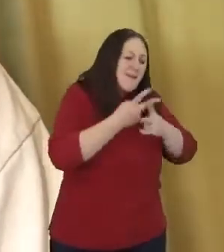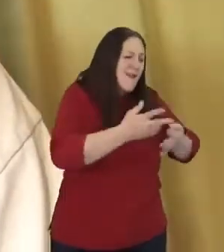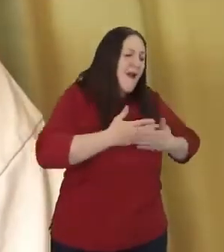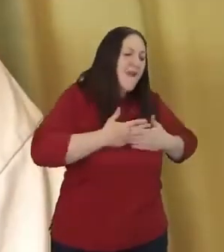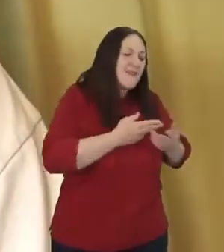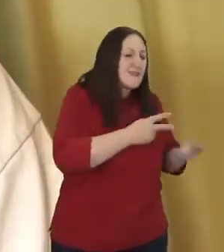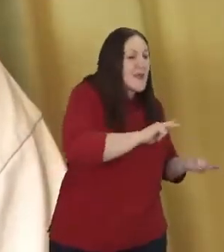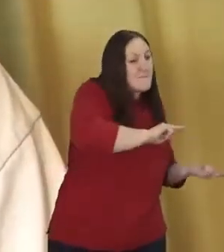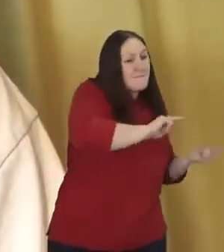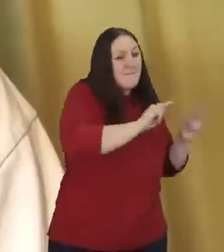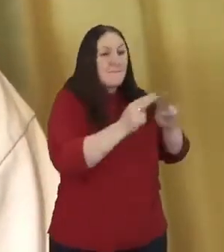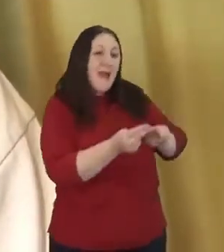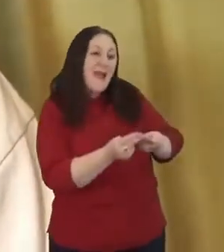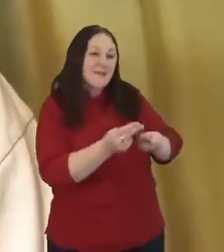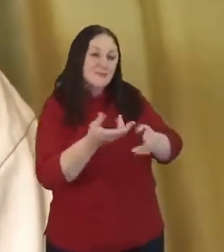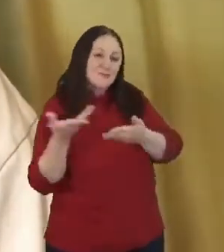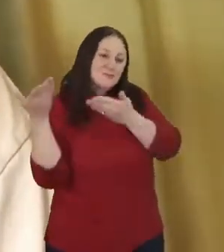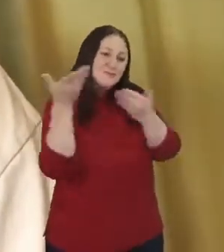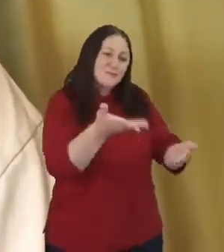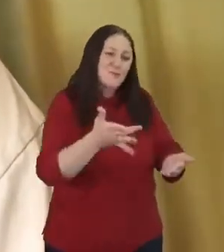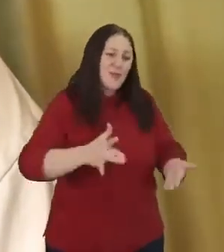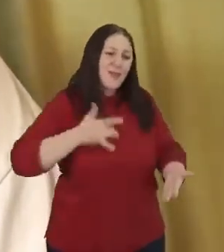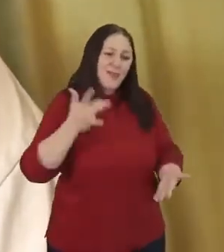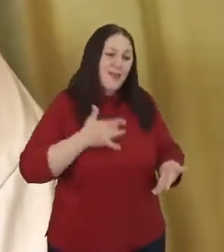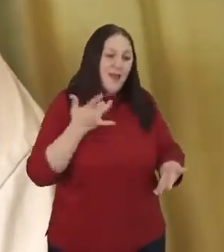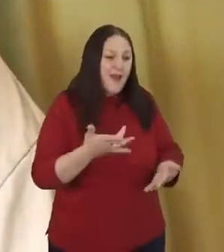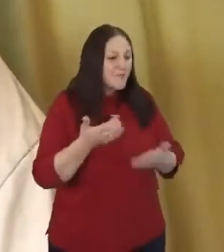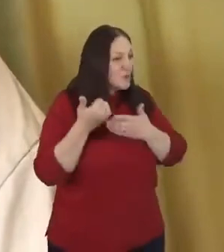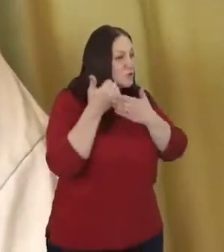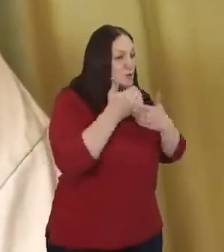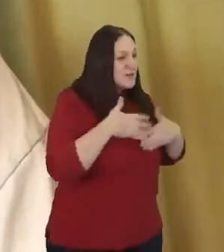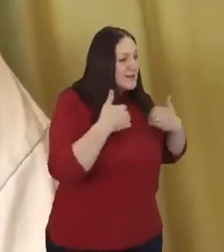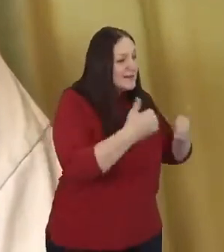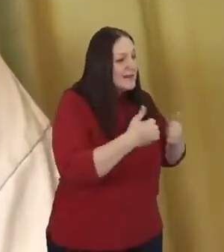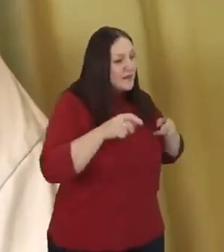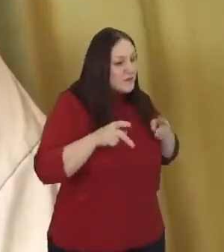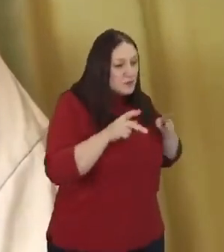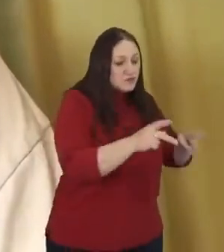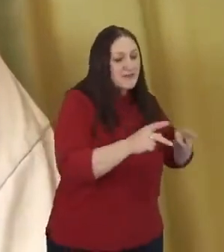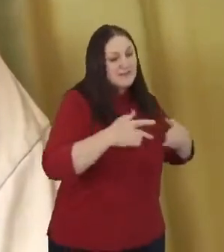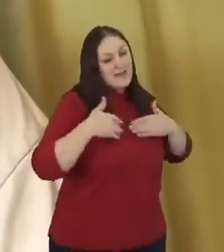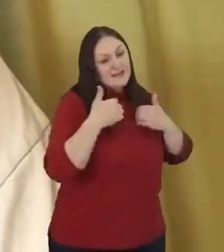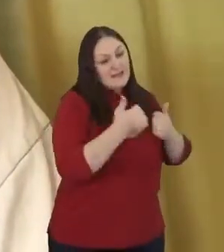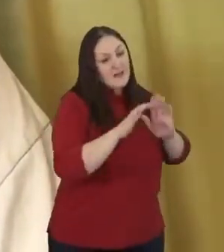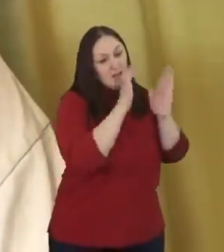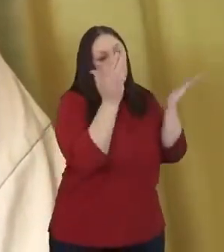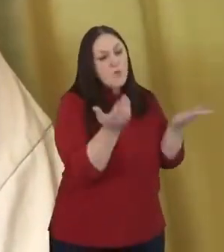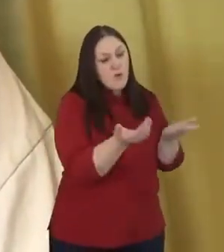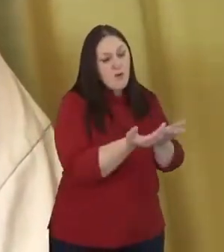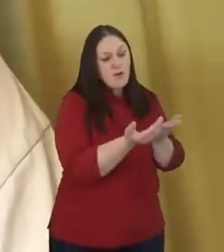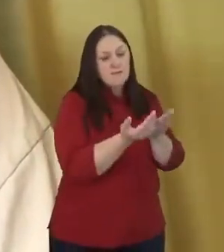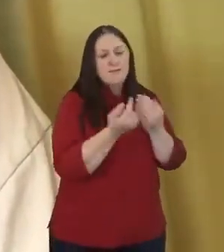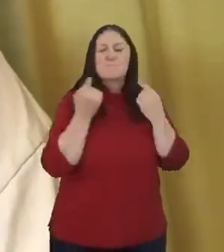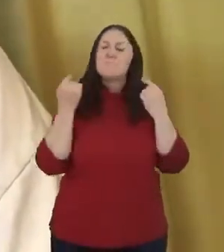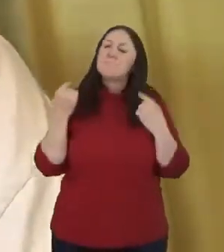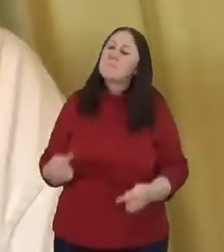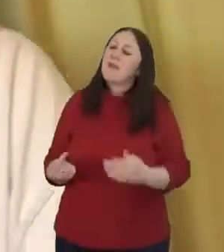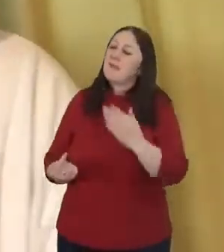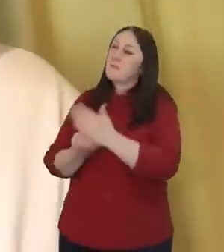participate in healing streets and healing this world. May it be so.